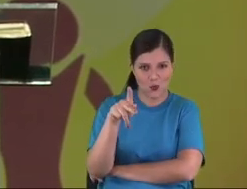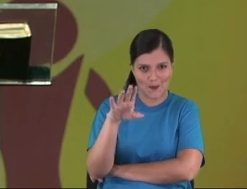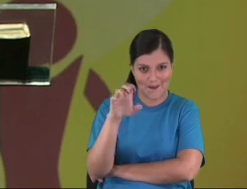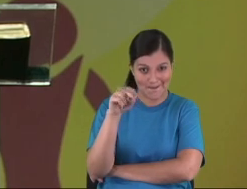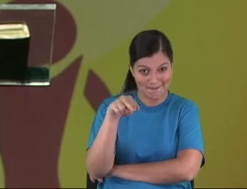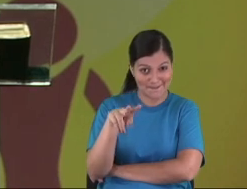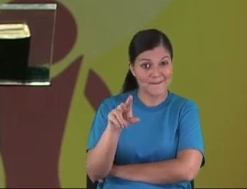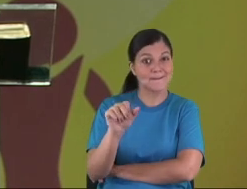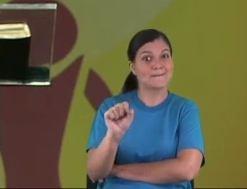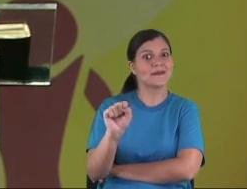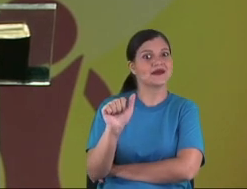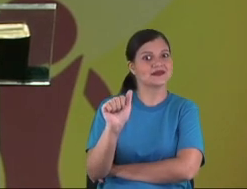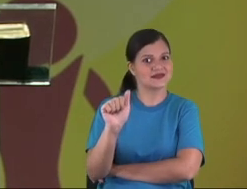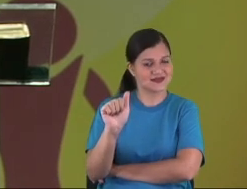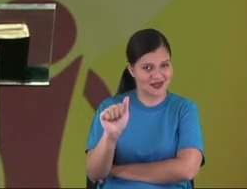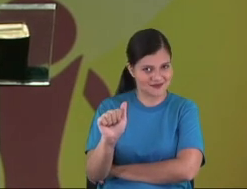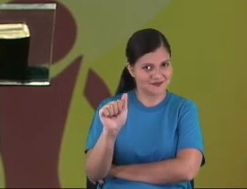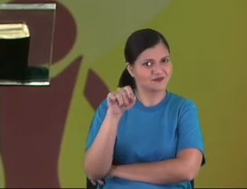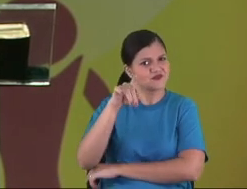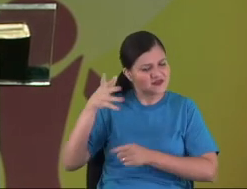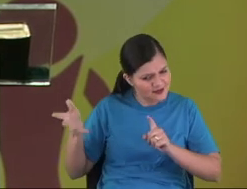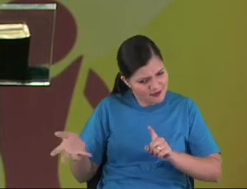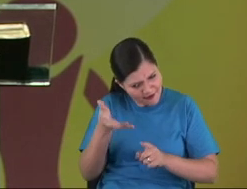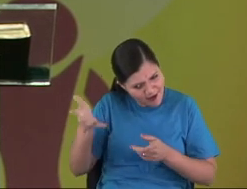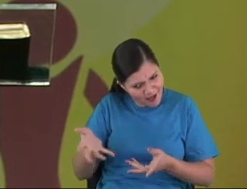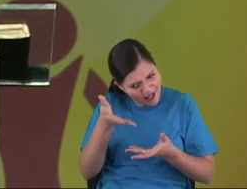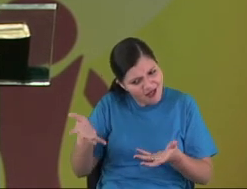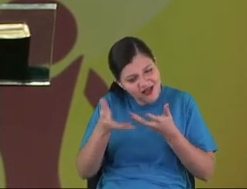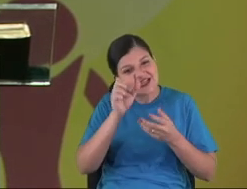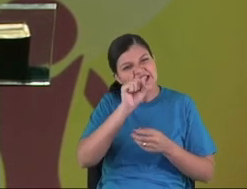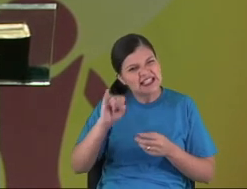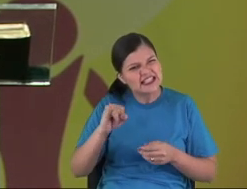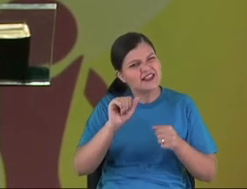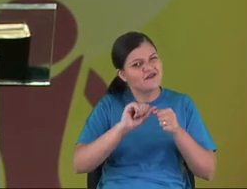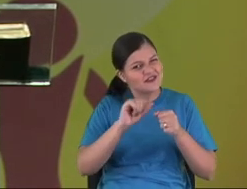back when he do very well their jobs.